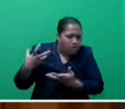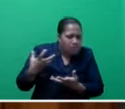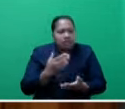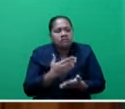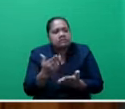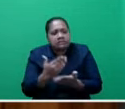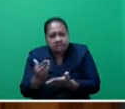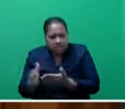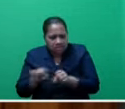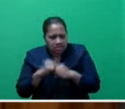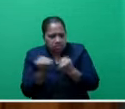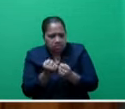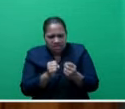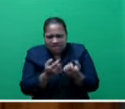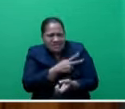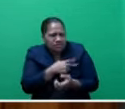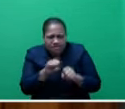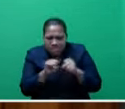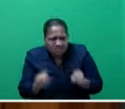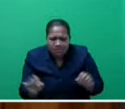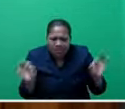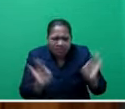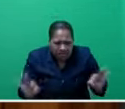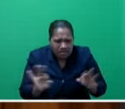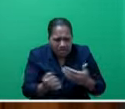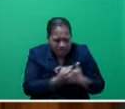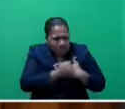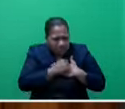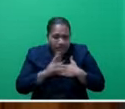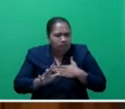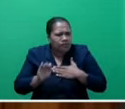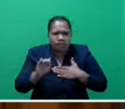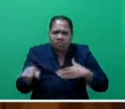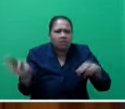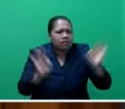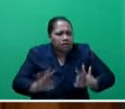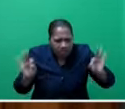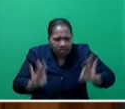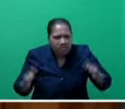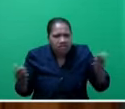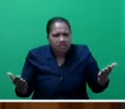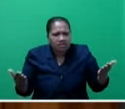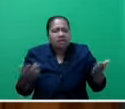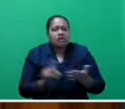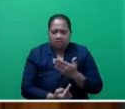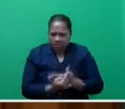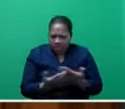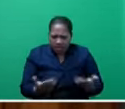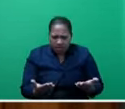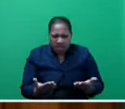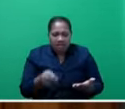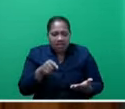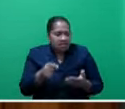security system, with no guarantee of security and stability for their future? Aggressive cost-cutting measures are just